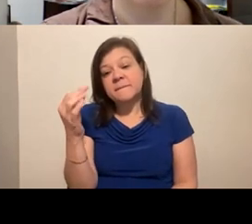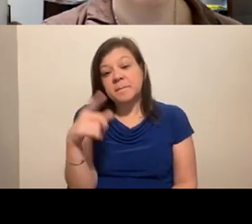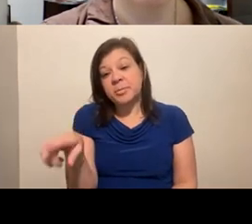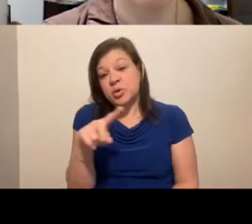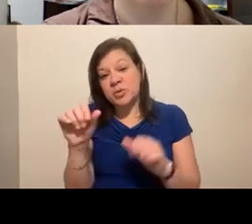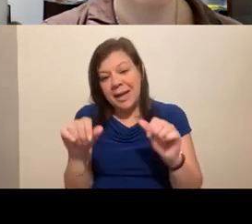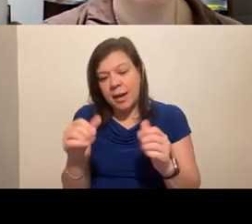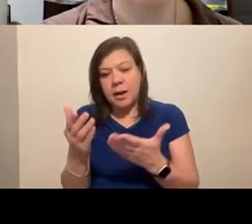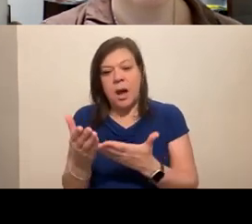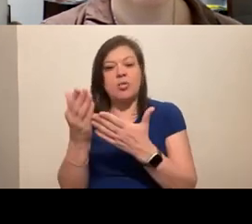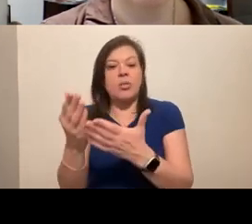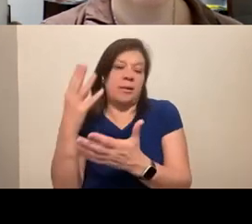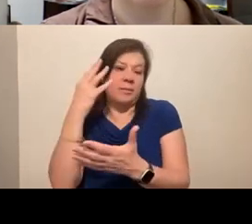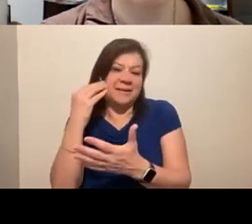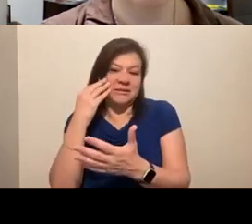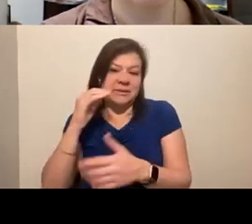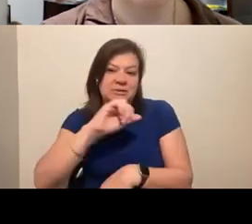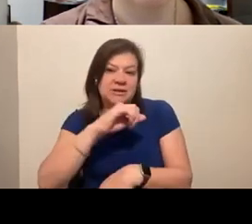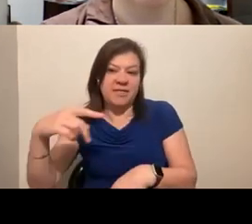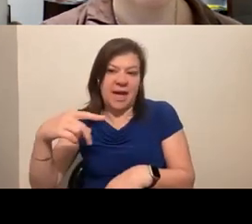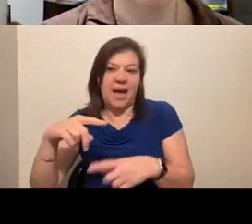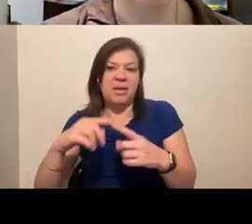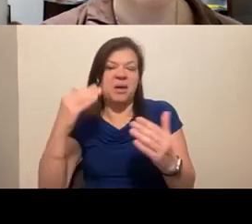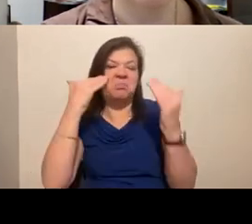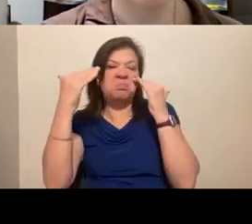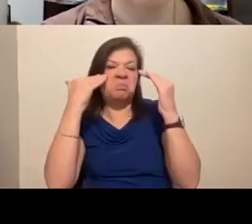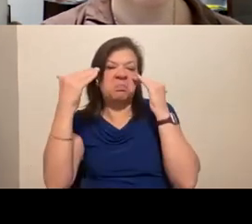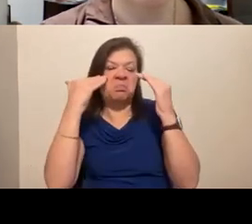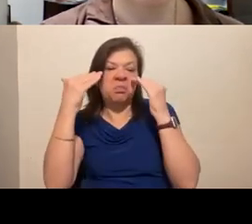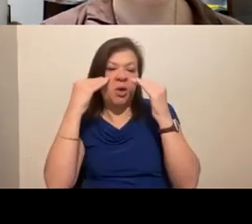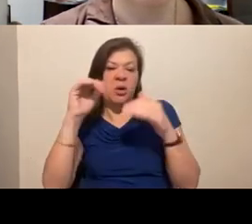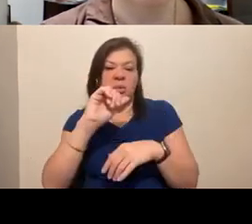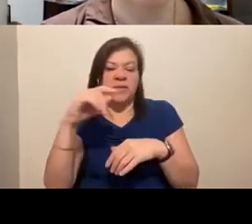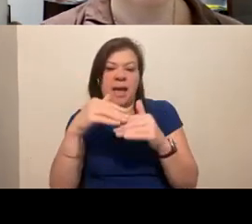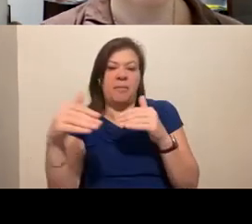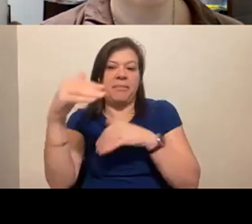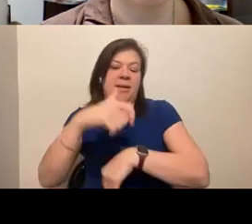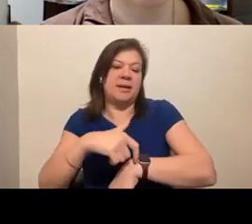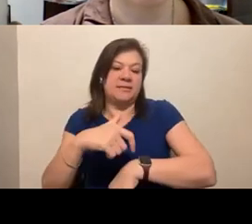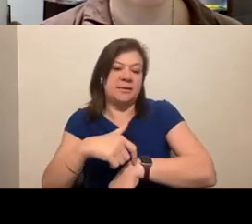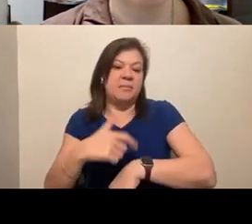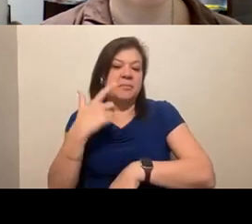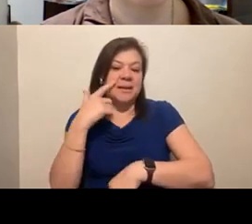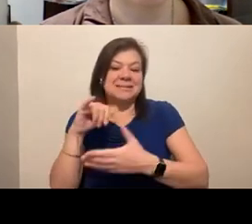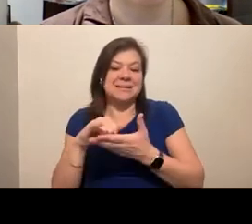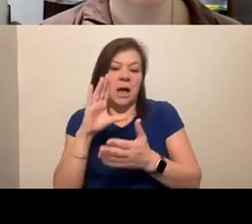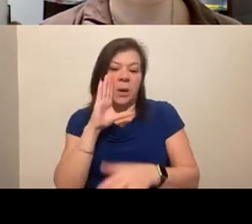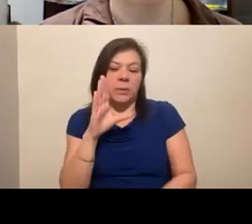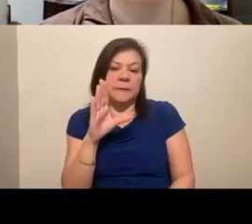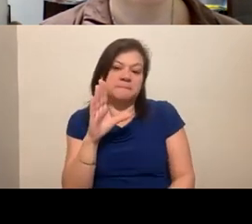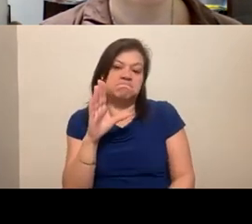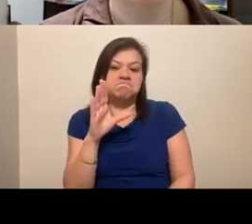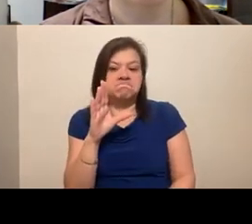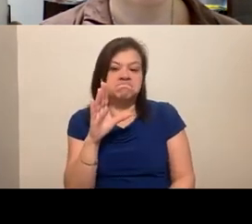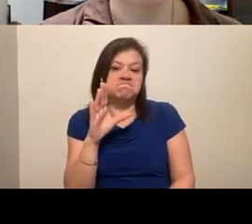that experience. And I highly recommend familiarizing yourself with it ahead of time. Because that will, it can